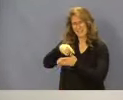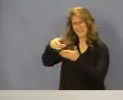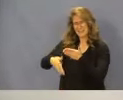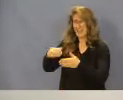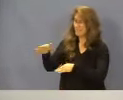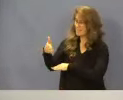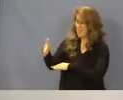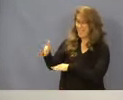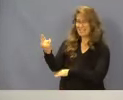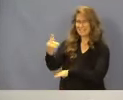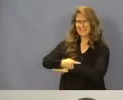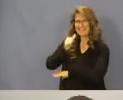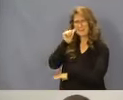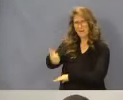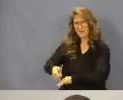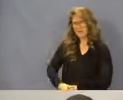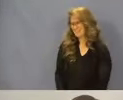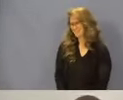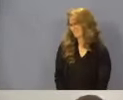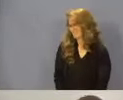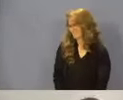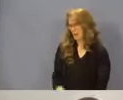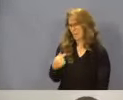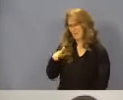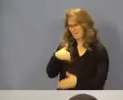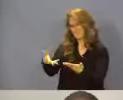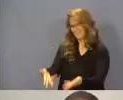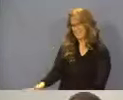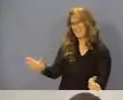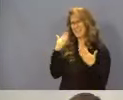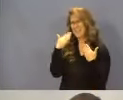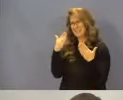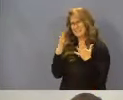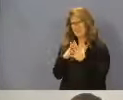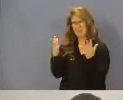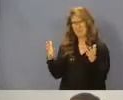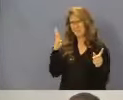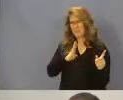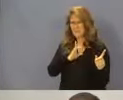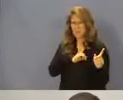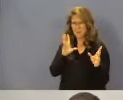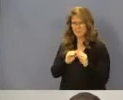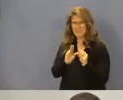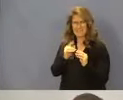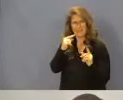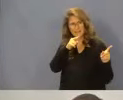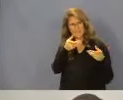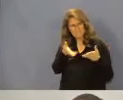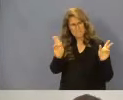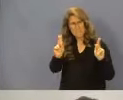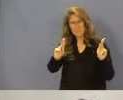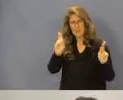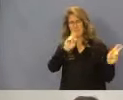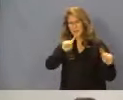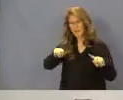Day tomorrow. So we're adjourned. Thank you very much to the board members and the public for attending this morning.